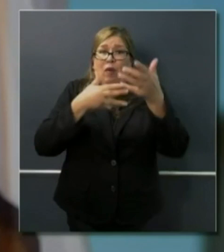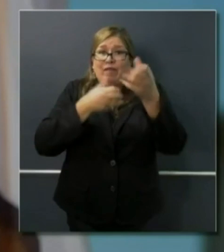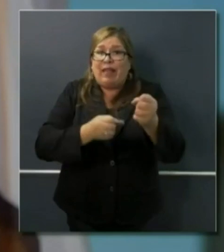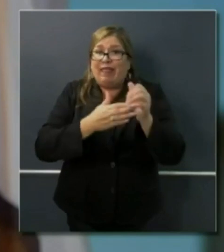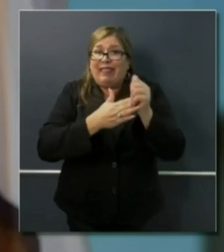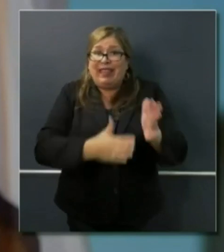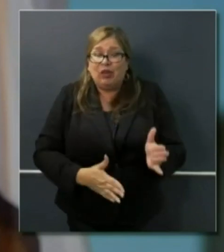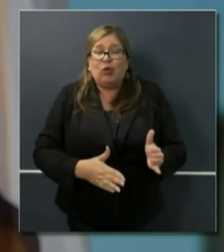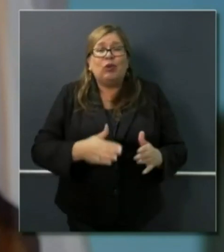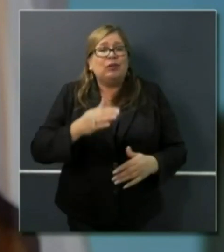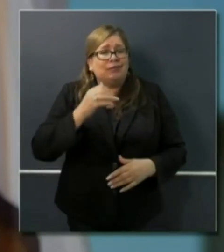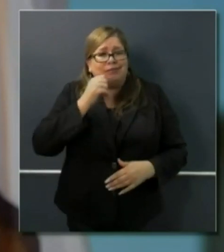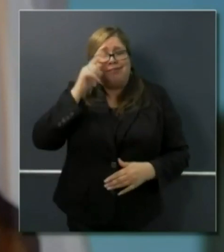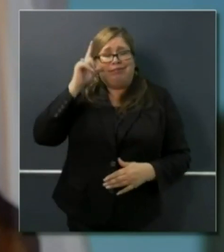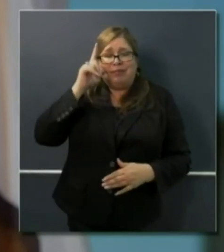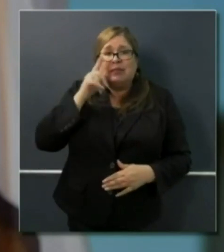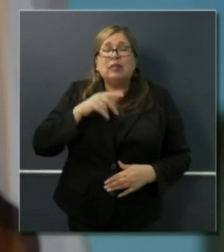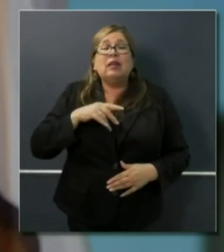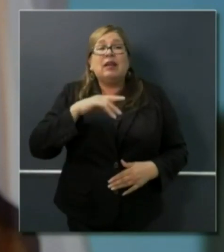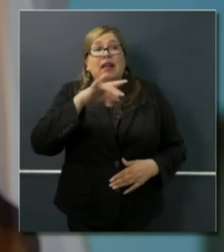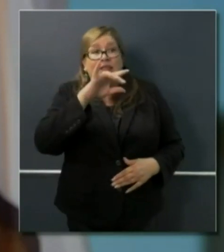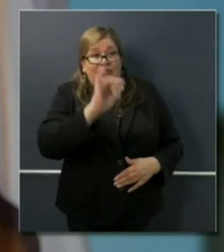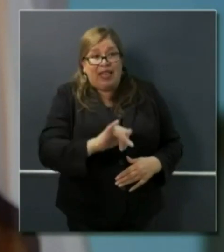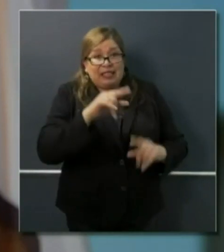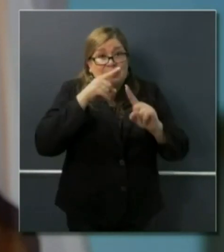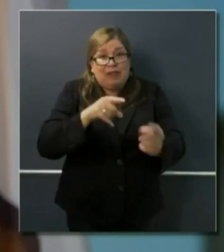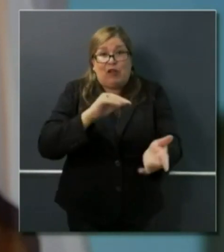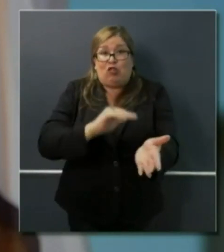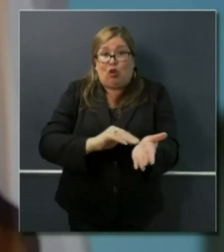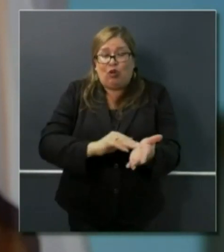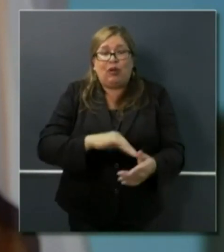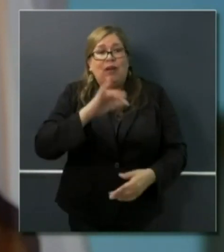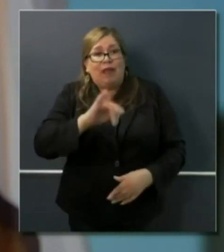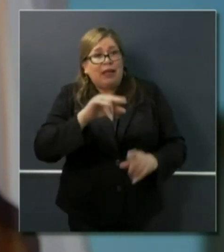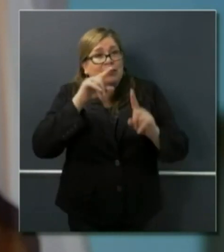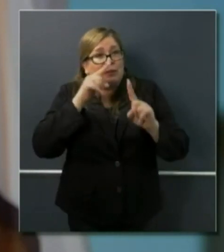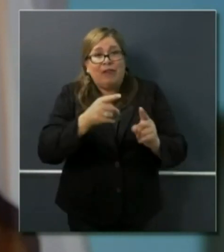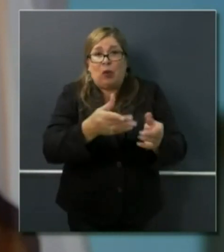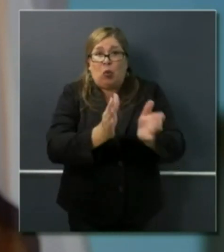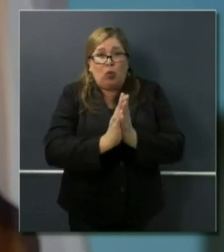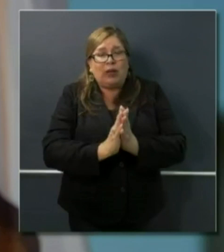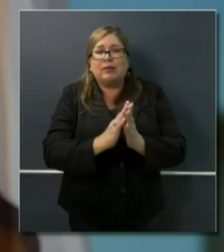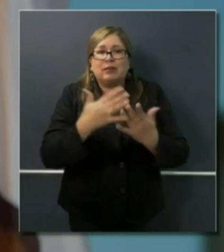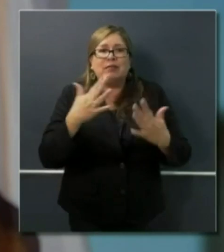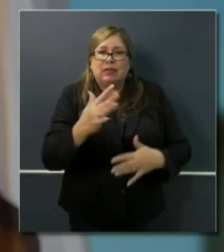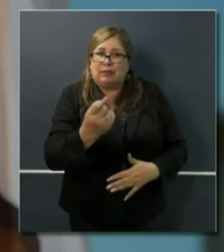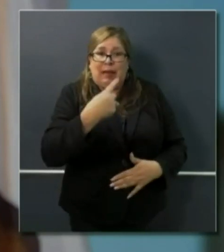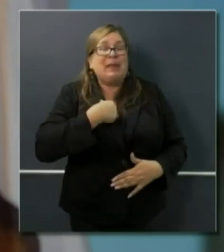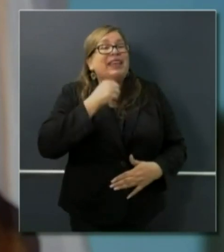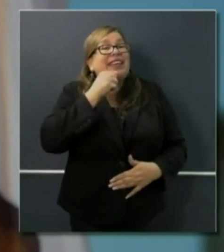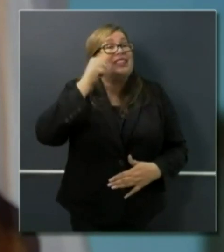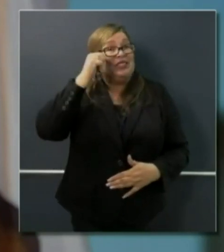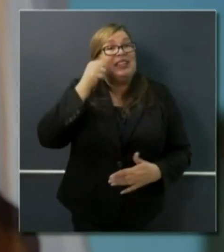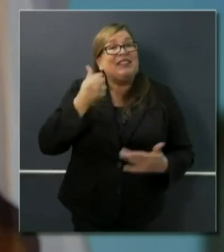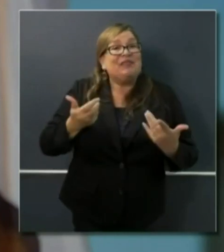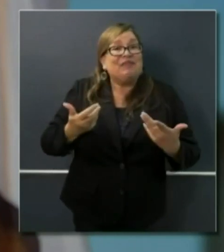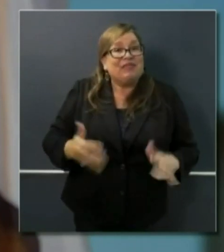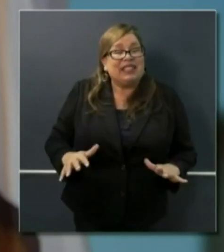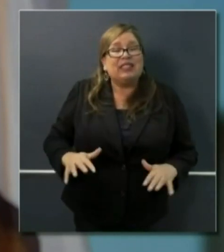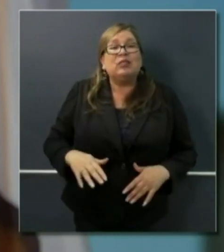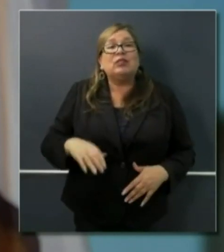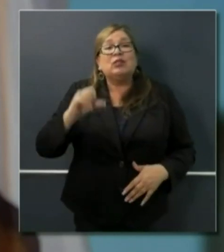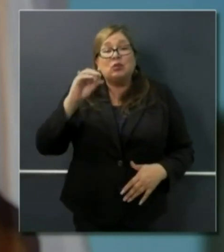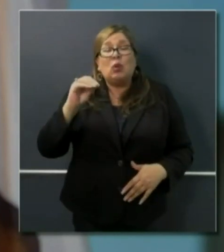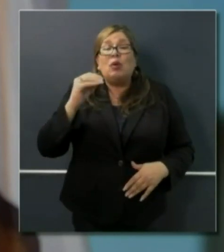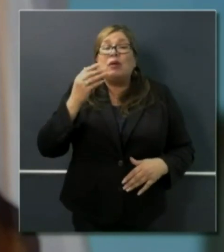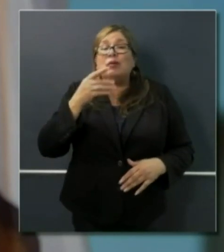specific doctor, this specific request actually came to our attention yesterday. So you have, and individuals on that Zoom